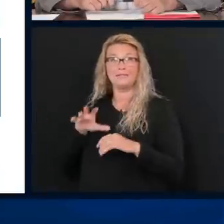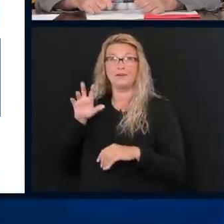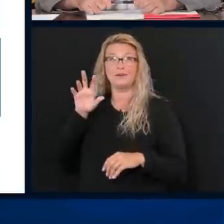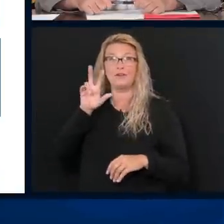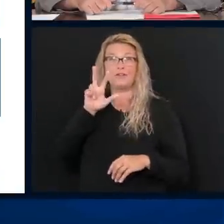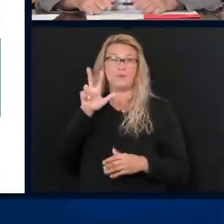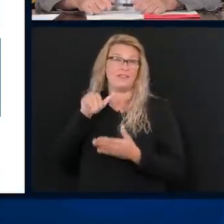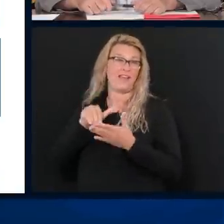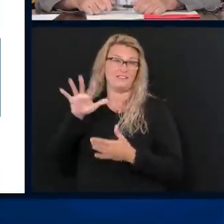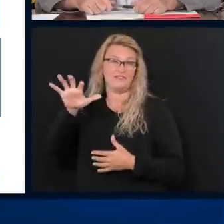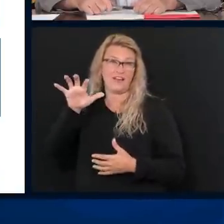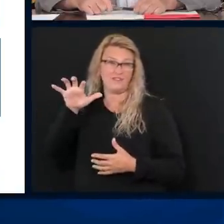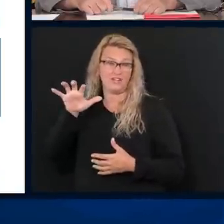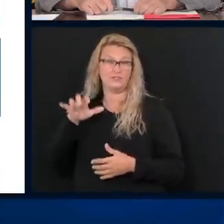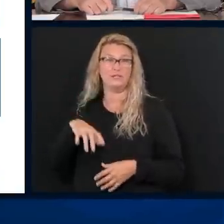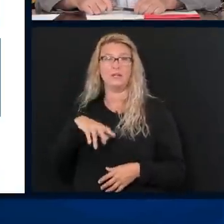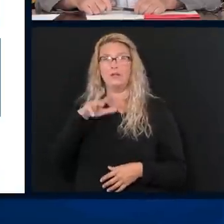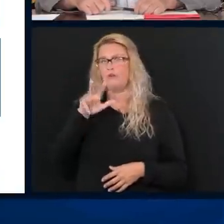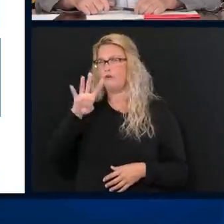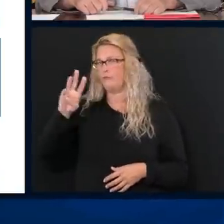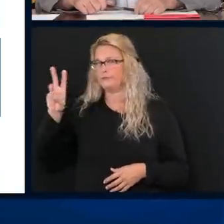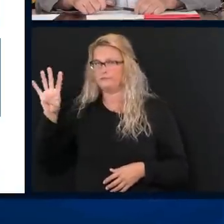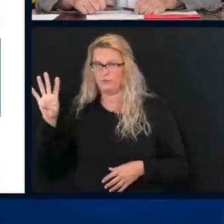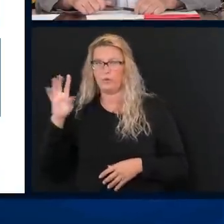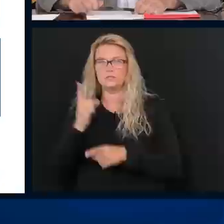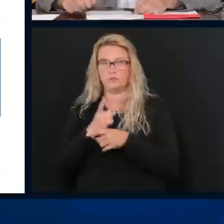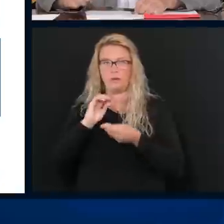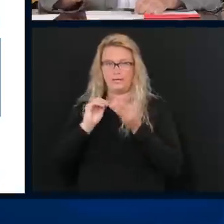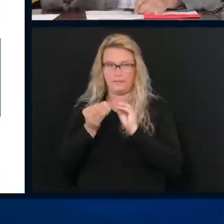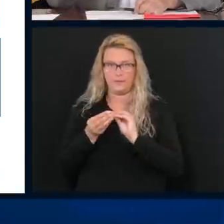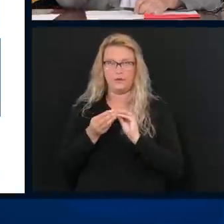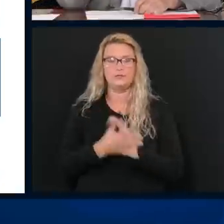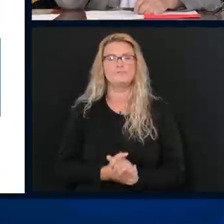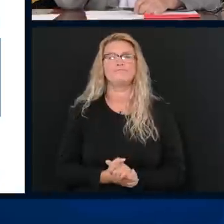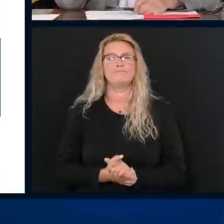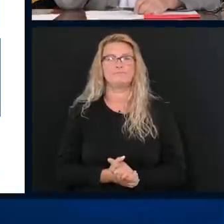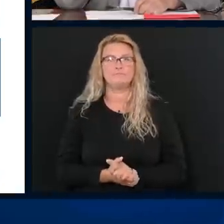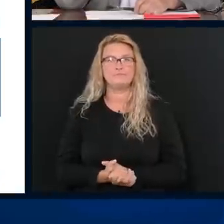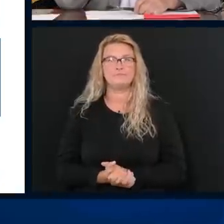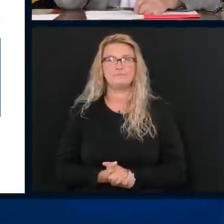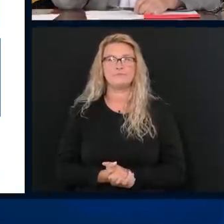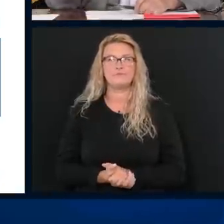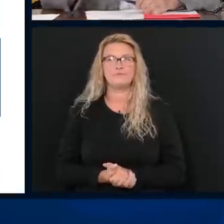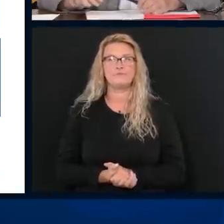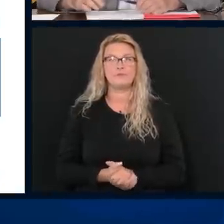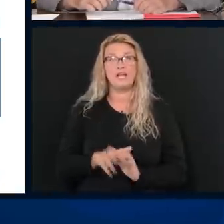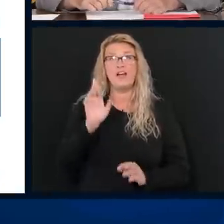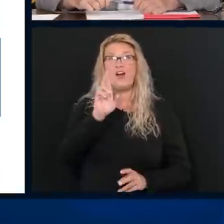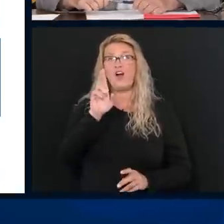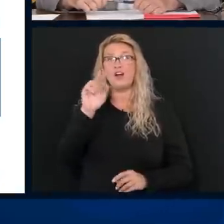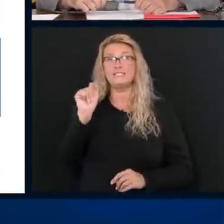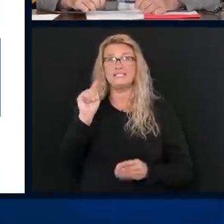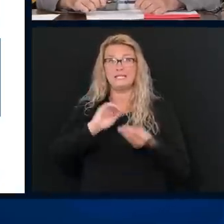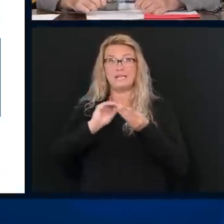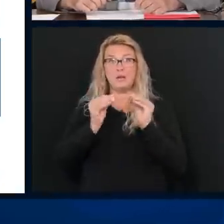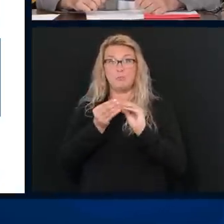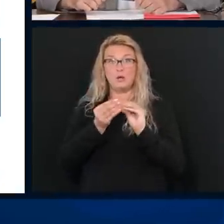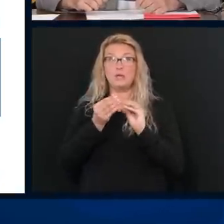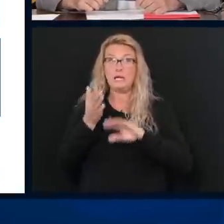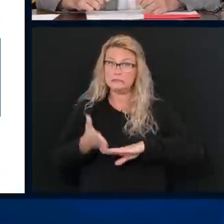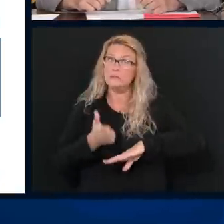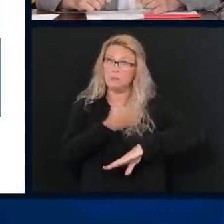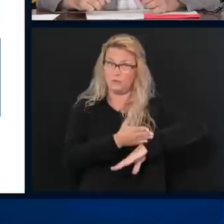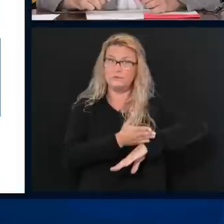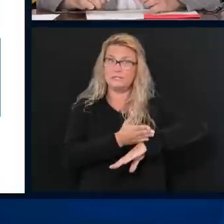3,500. 3464 is the right number. Our, uh, our RT number is getting better.